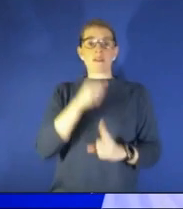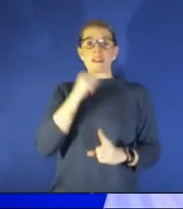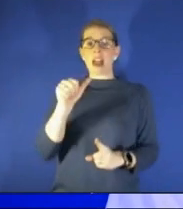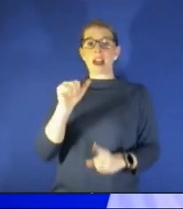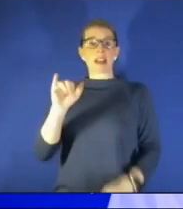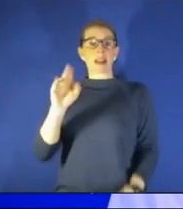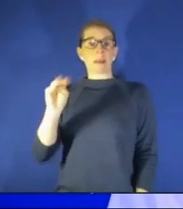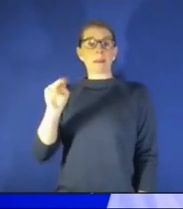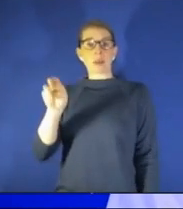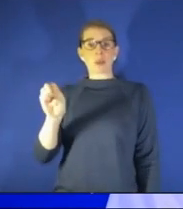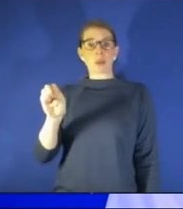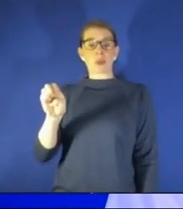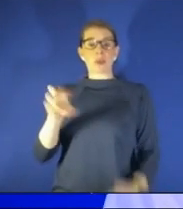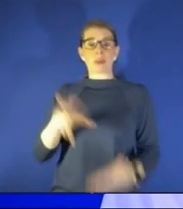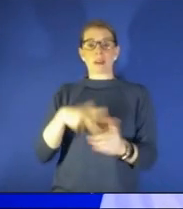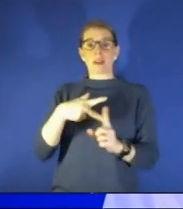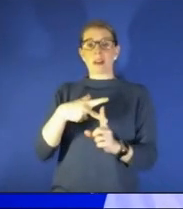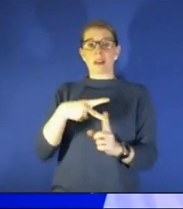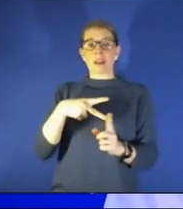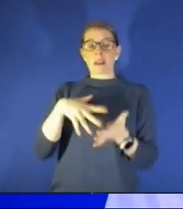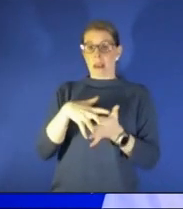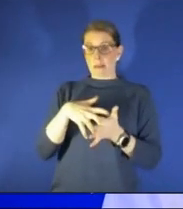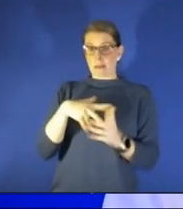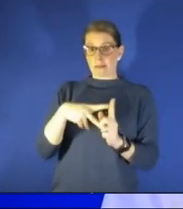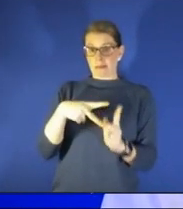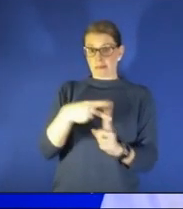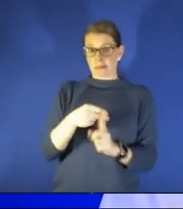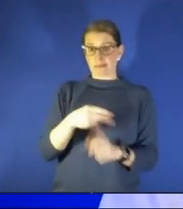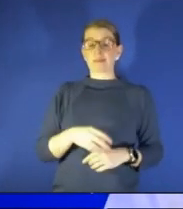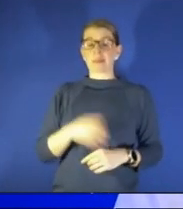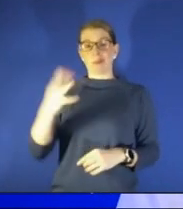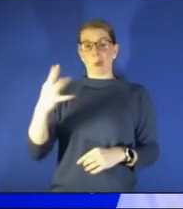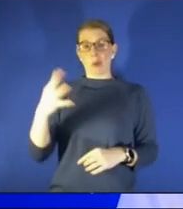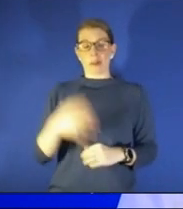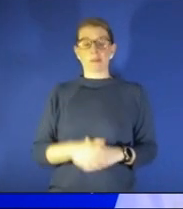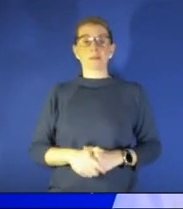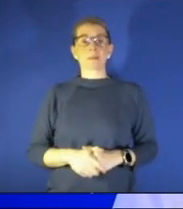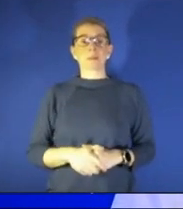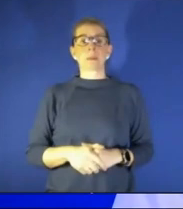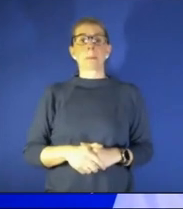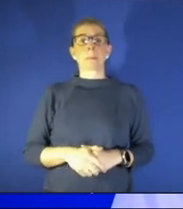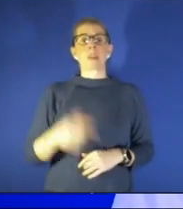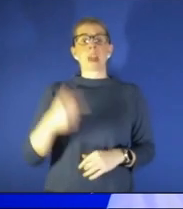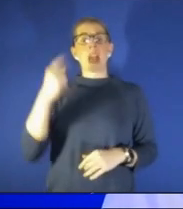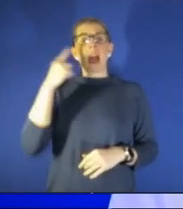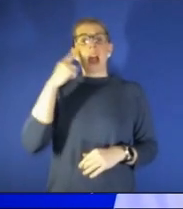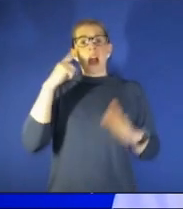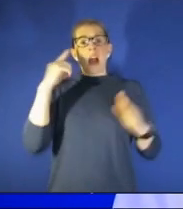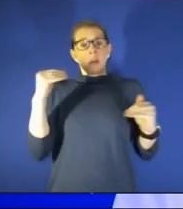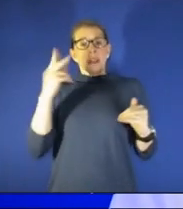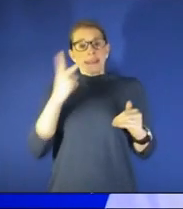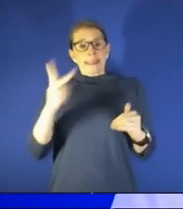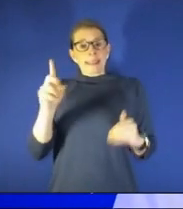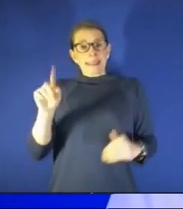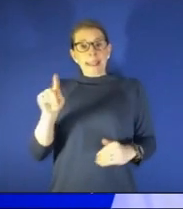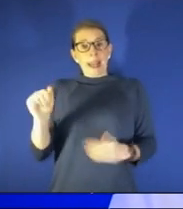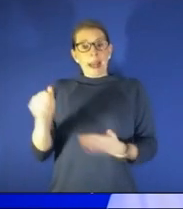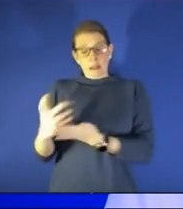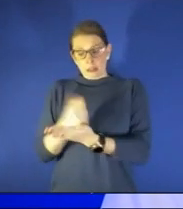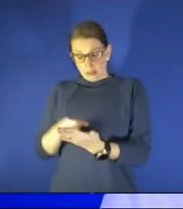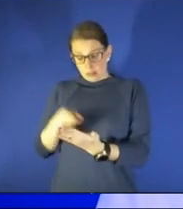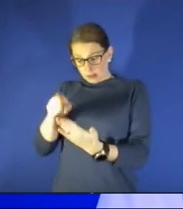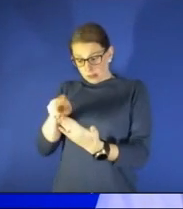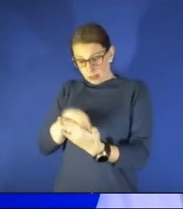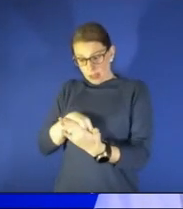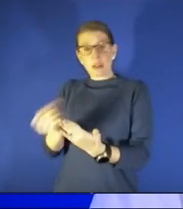the fourth dose if you're immunocompromised i think we're going to see uh the hopefully see the data to understand are we still getting